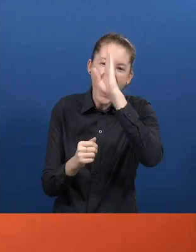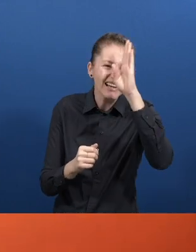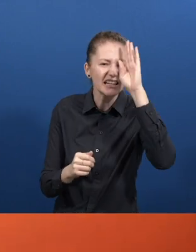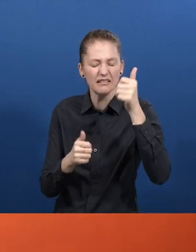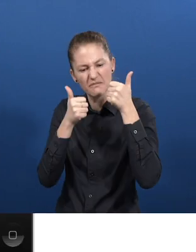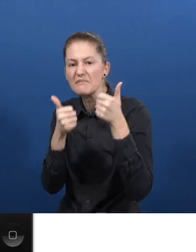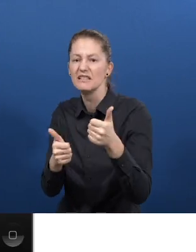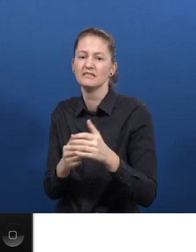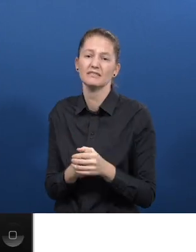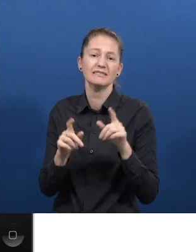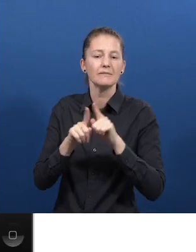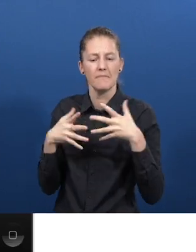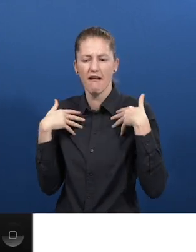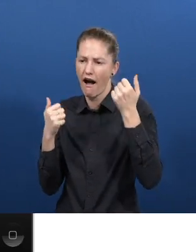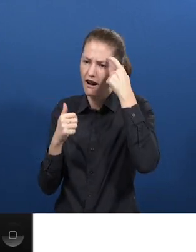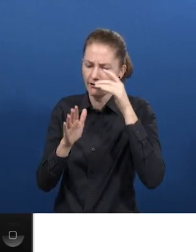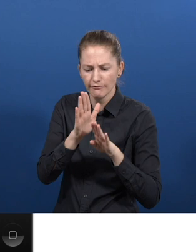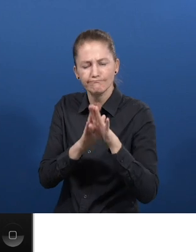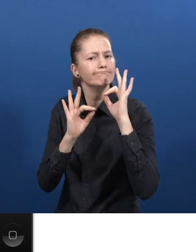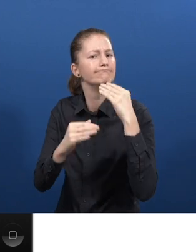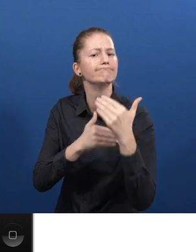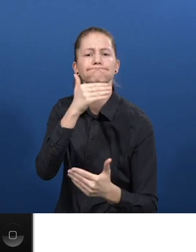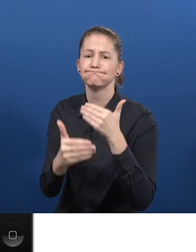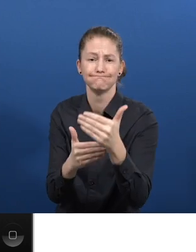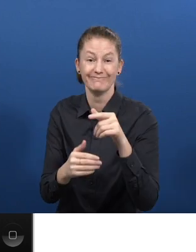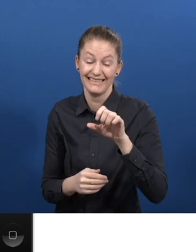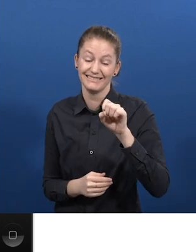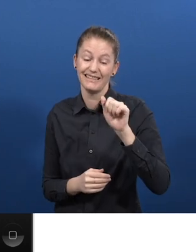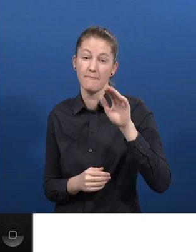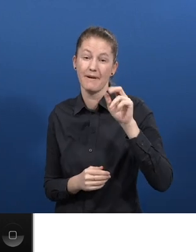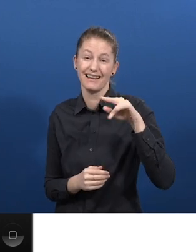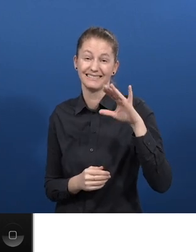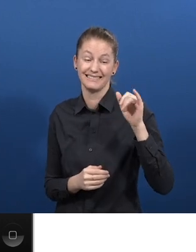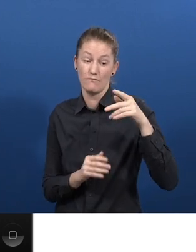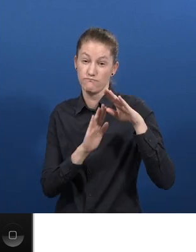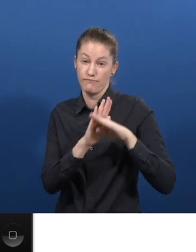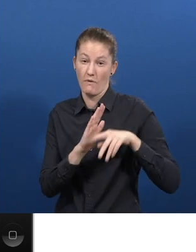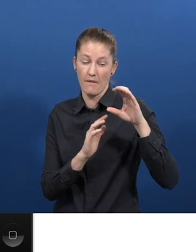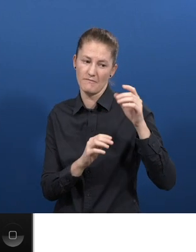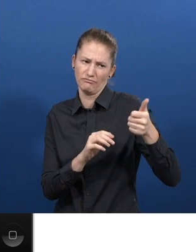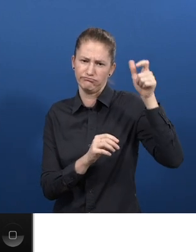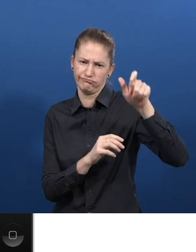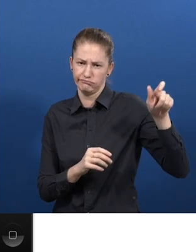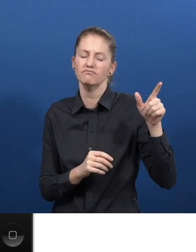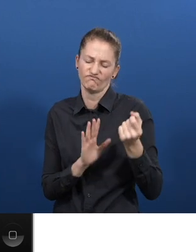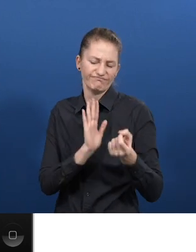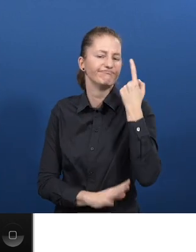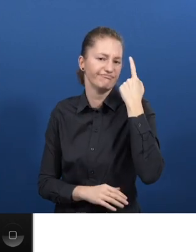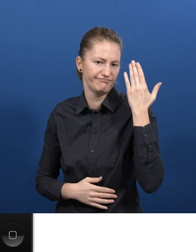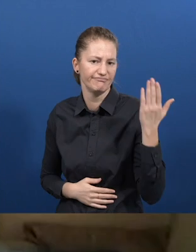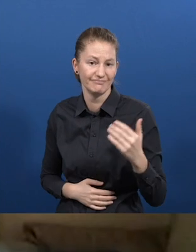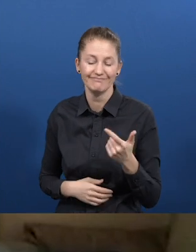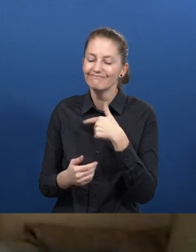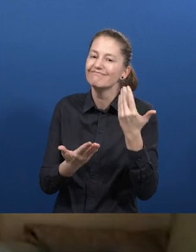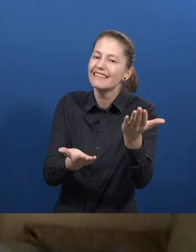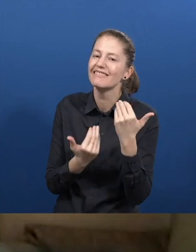development. The Sebanki program officers understood this. We invited Melissa and the Gallaudet University to